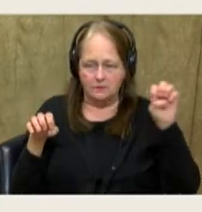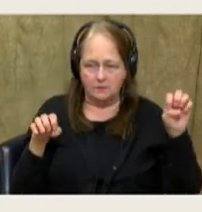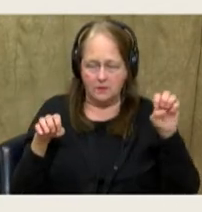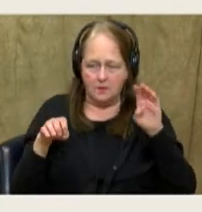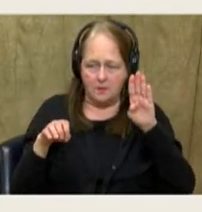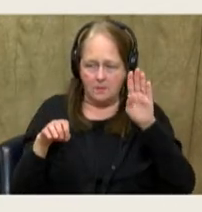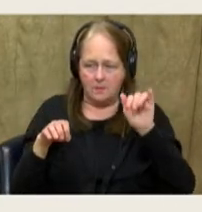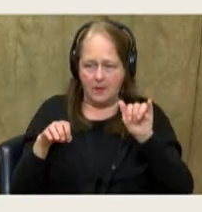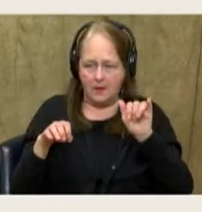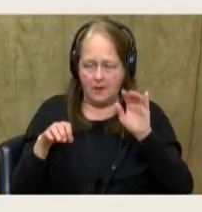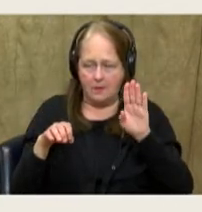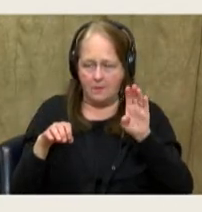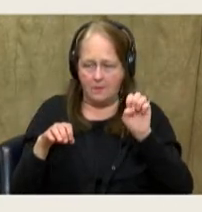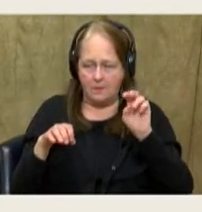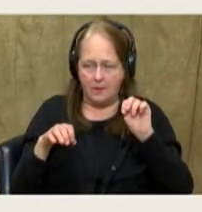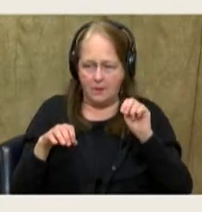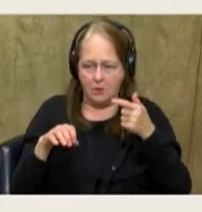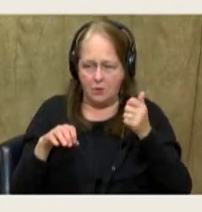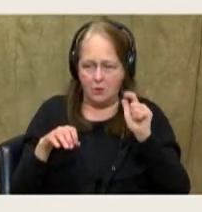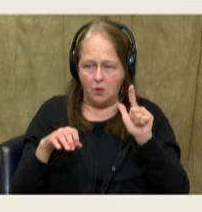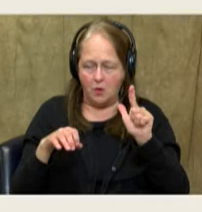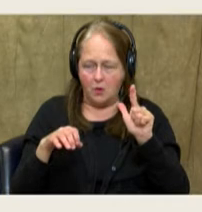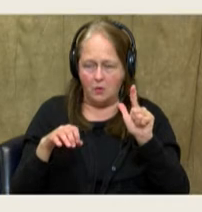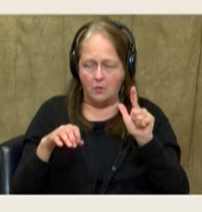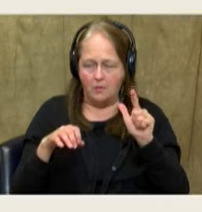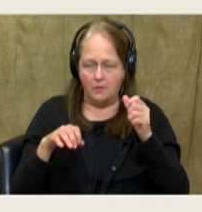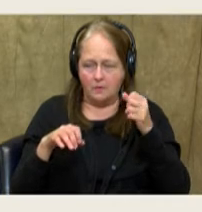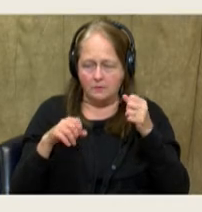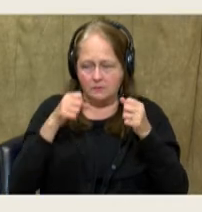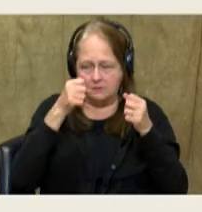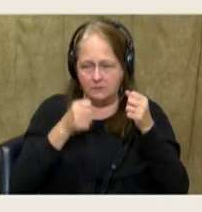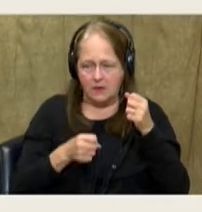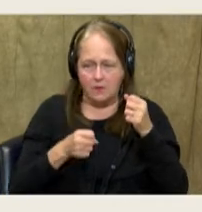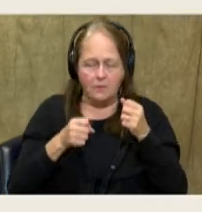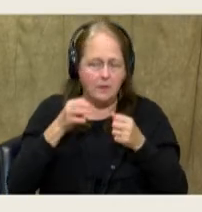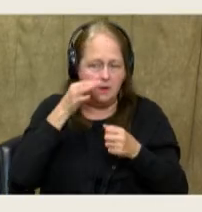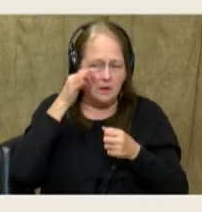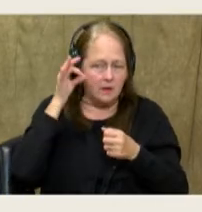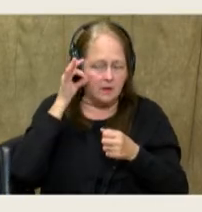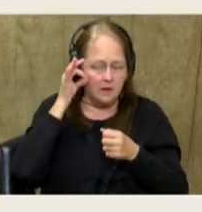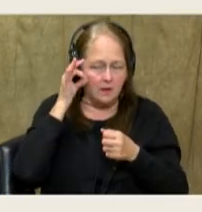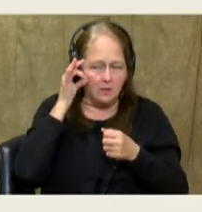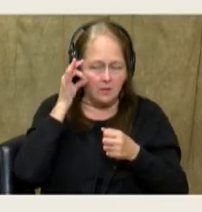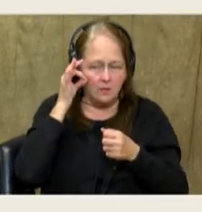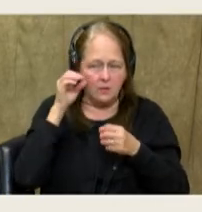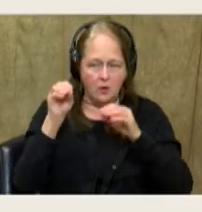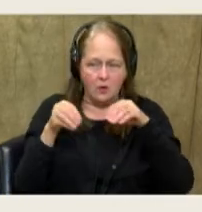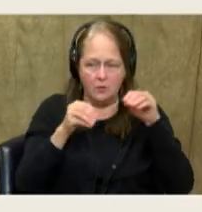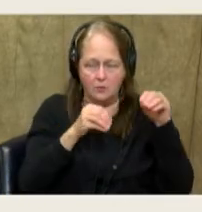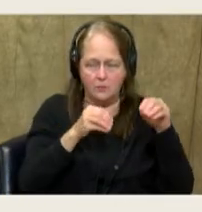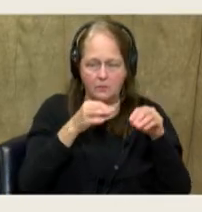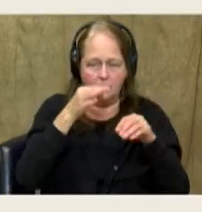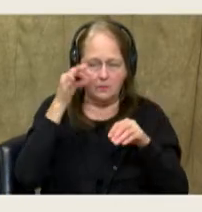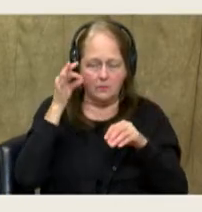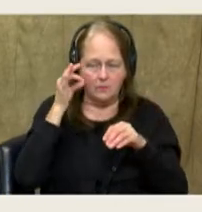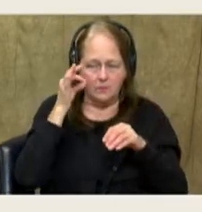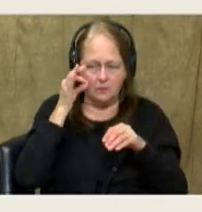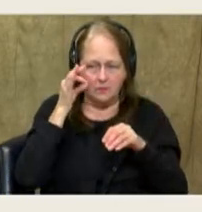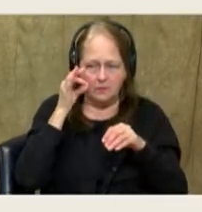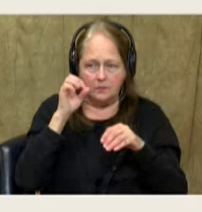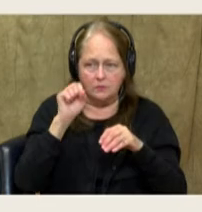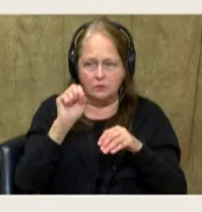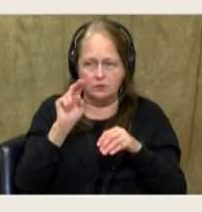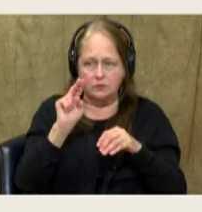of Bengal. And then, of course, to the south, we have the Indian Ocean. And then the Indian subcontinent is very,